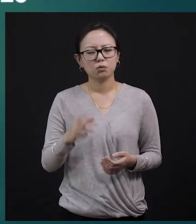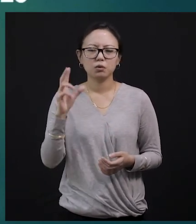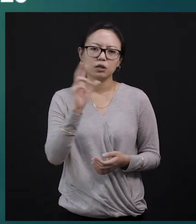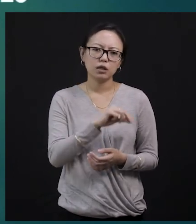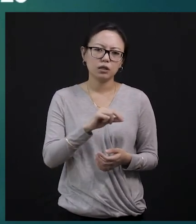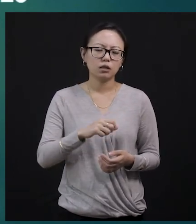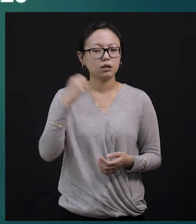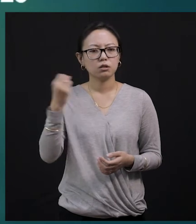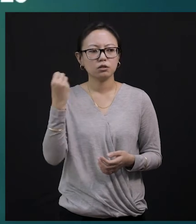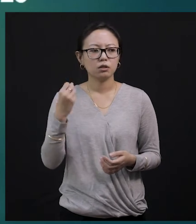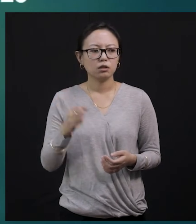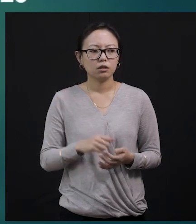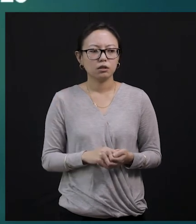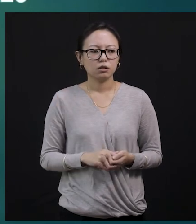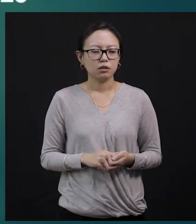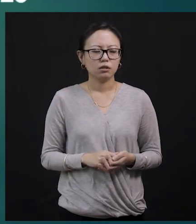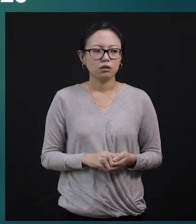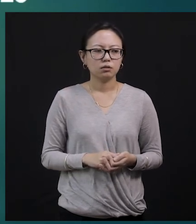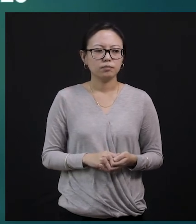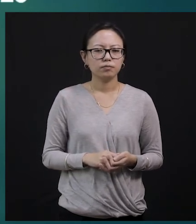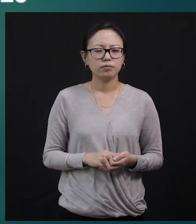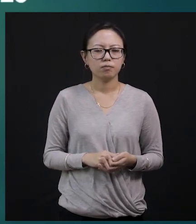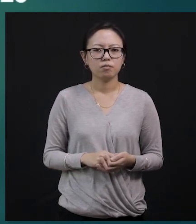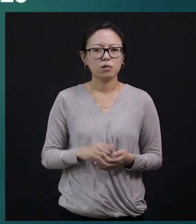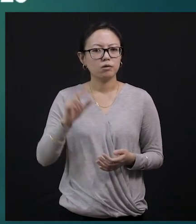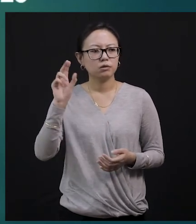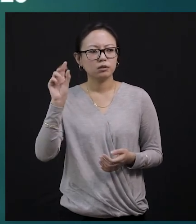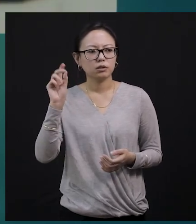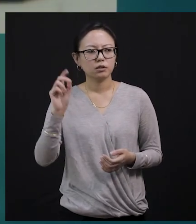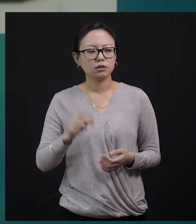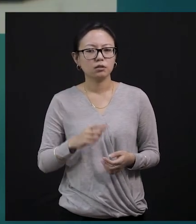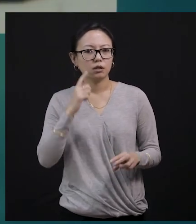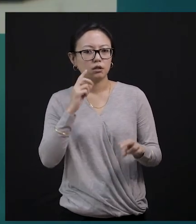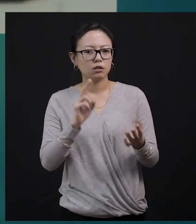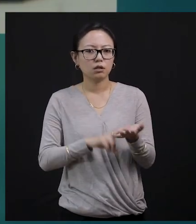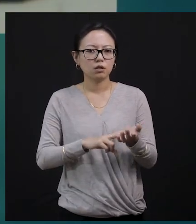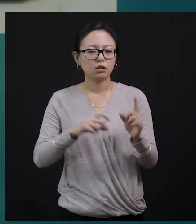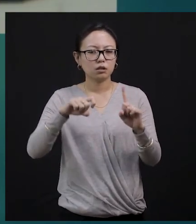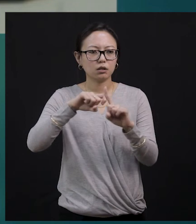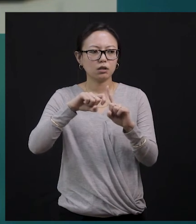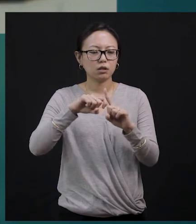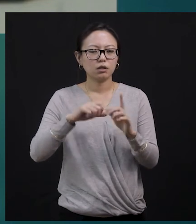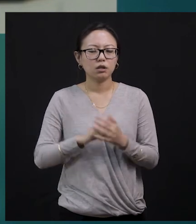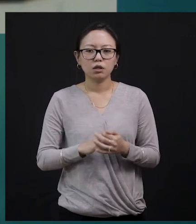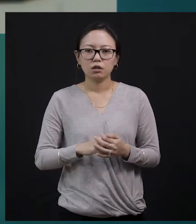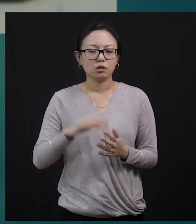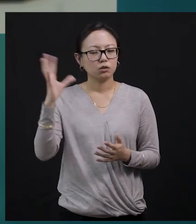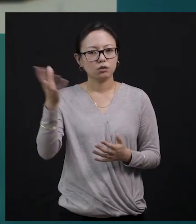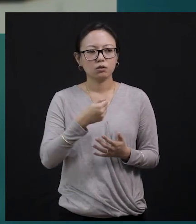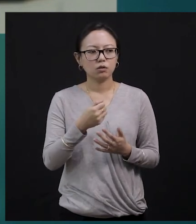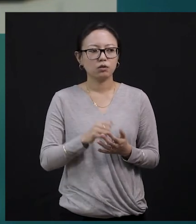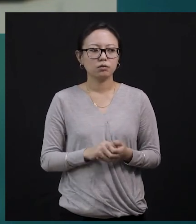He tried again. And then, he got a bottle of ink. That is worth 25